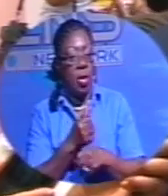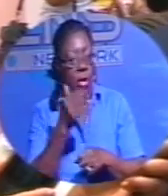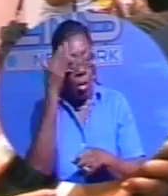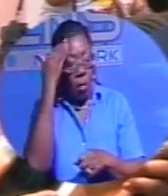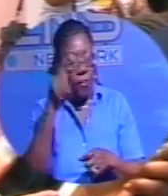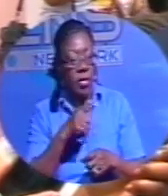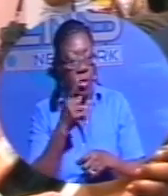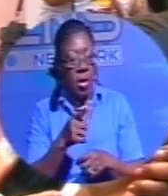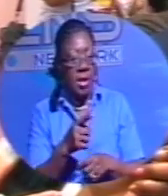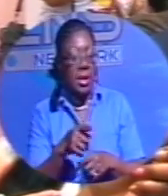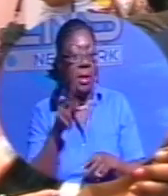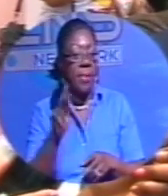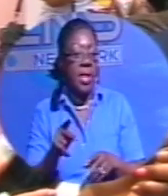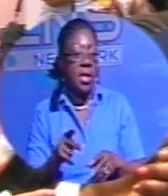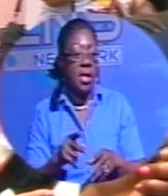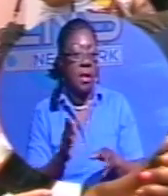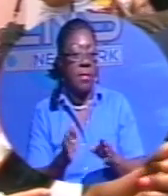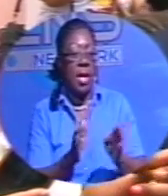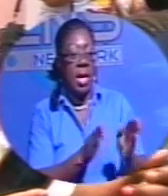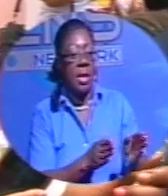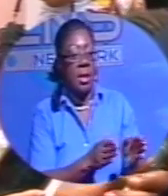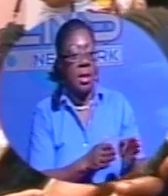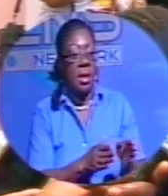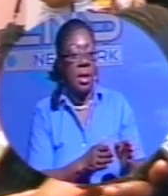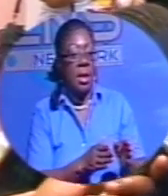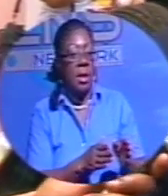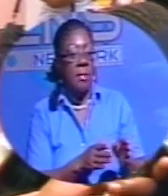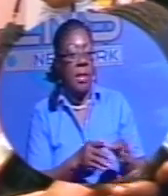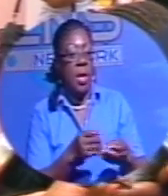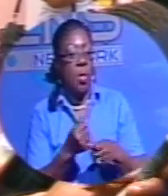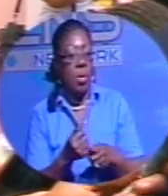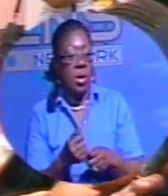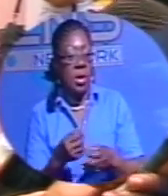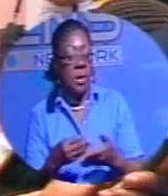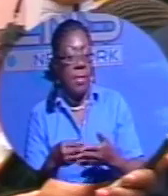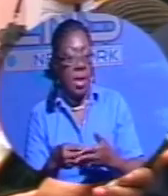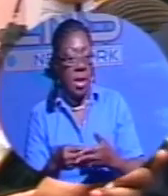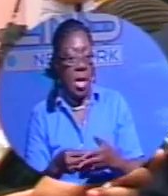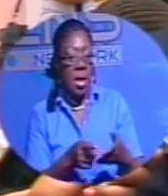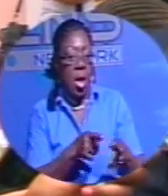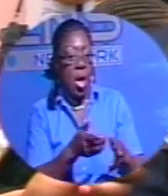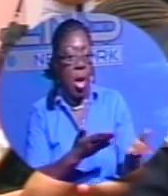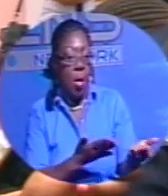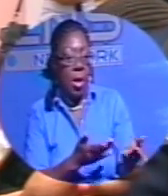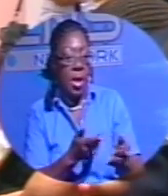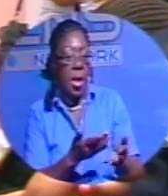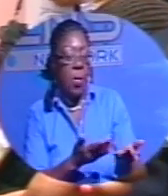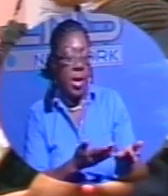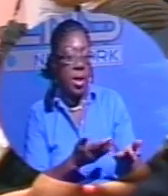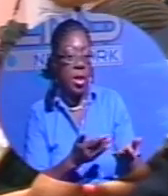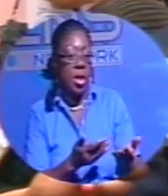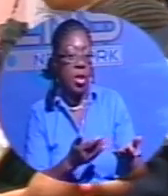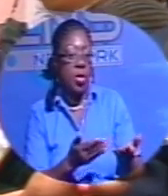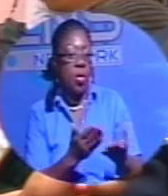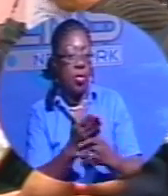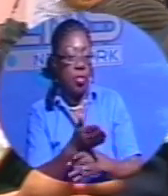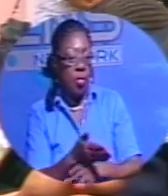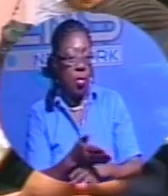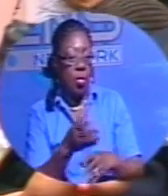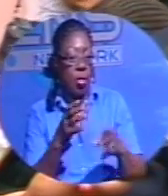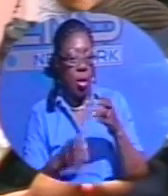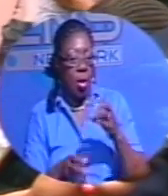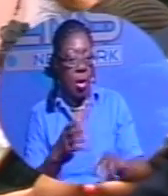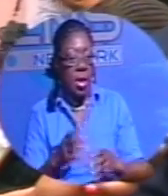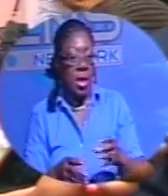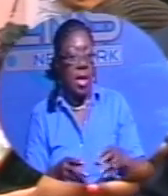is the pension plan has assets. The pension plan may own some stocks, and the longer they wait to deal with this through the courts, the more difficult it will be